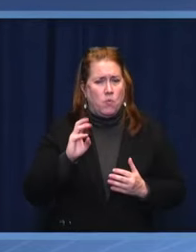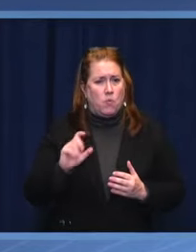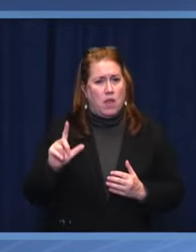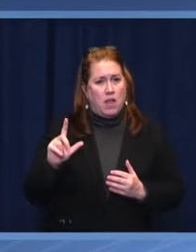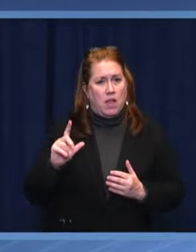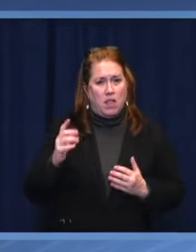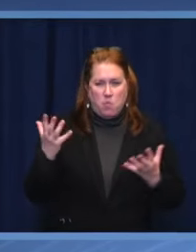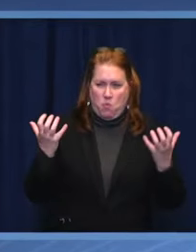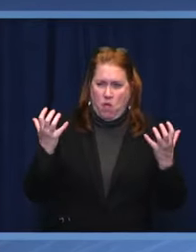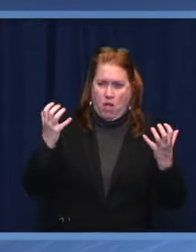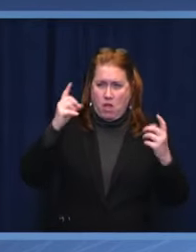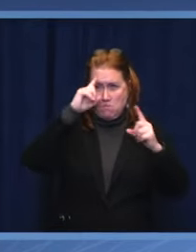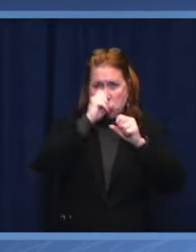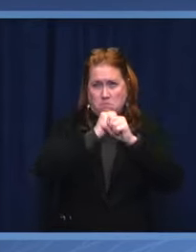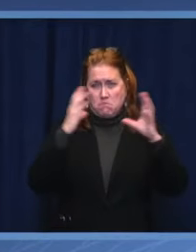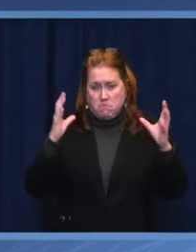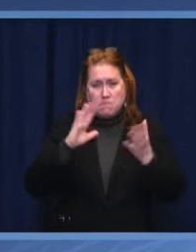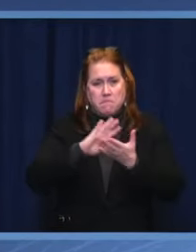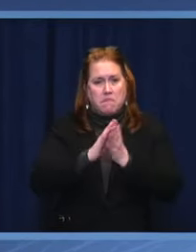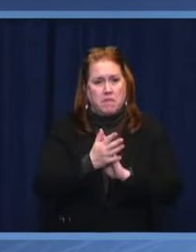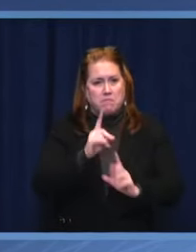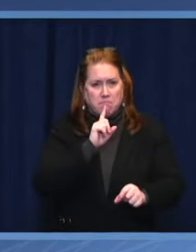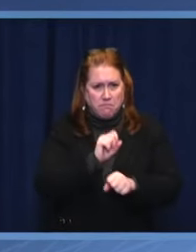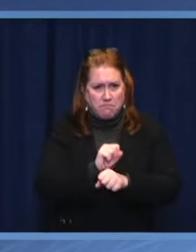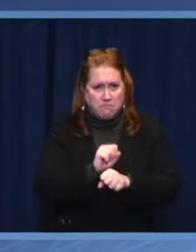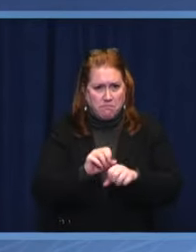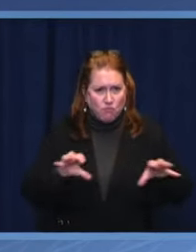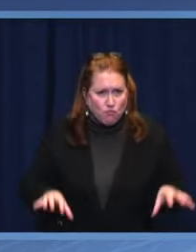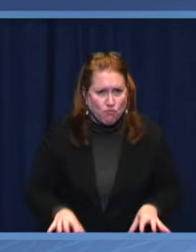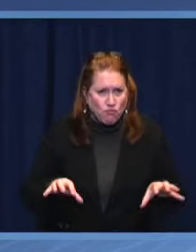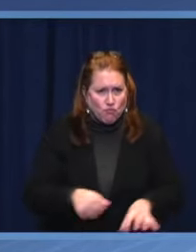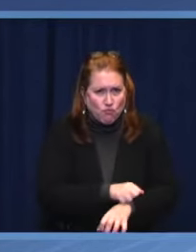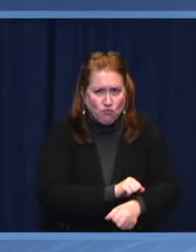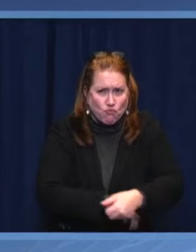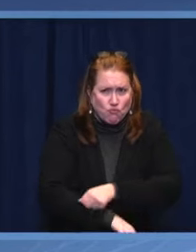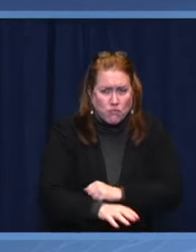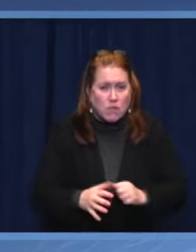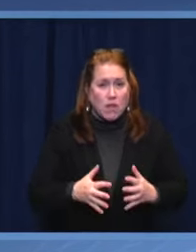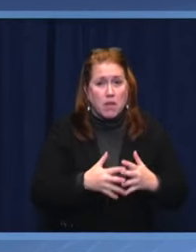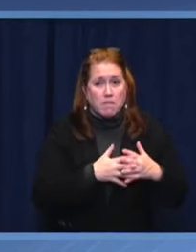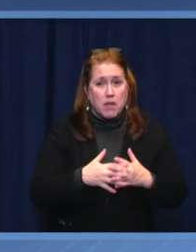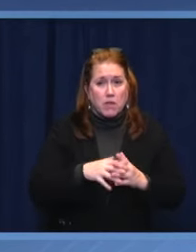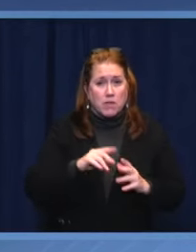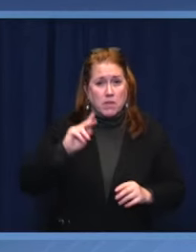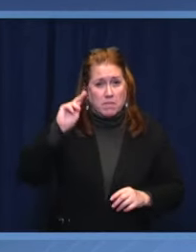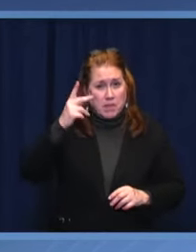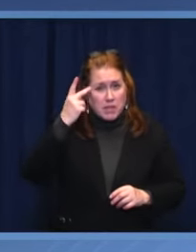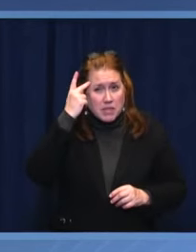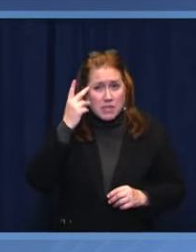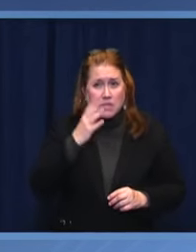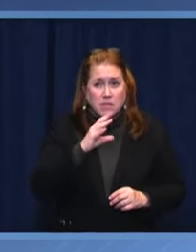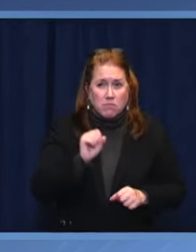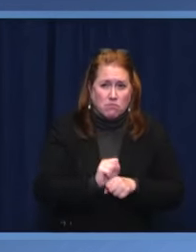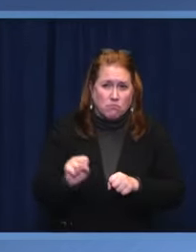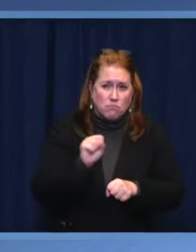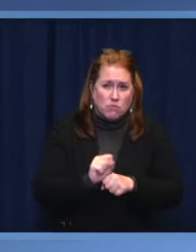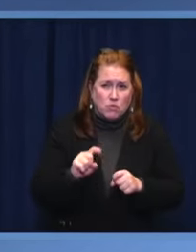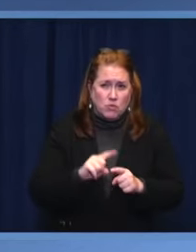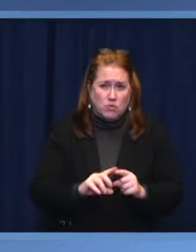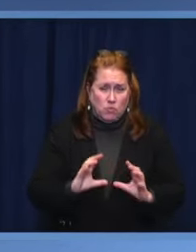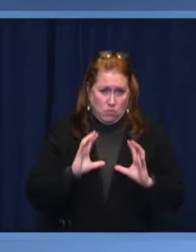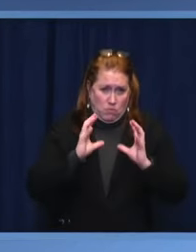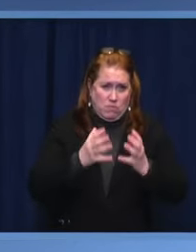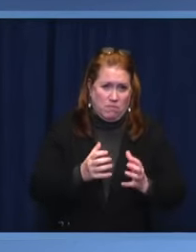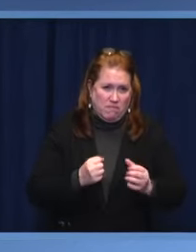allow for the effective consolidation of this political regime, and of the set of values, attitudes,